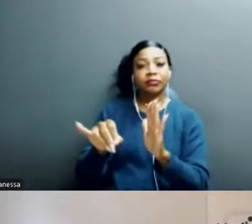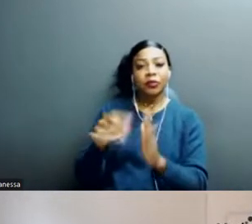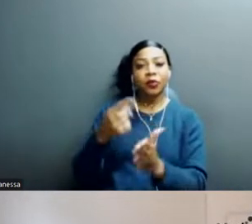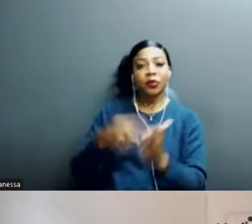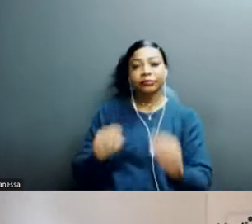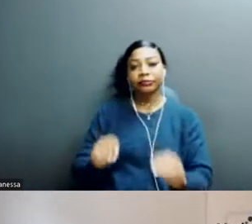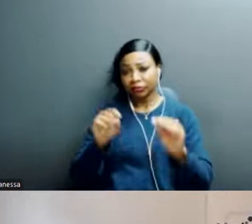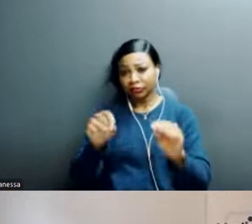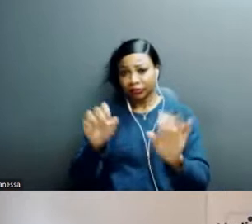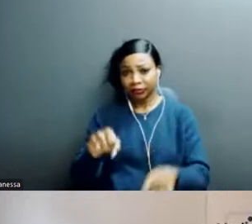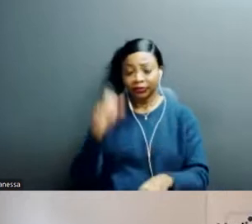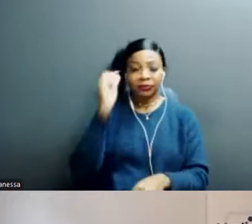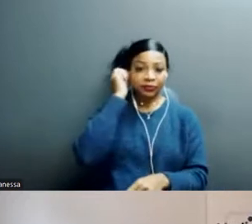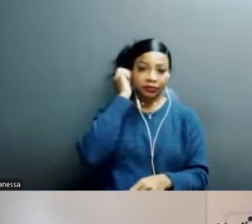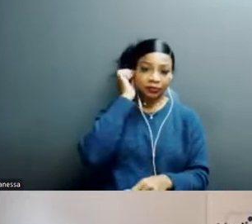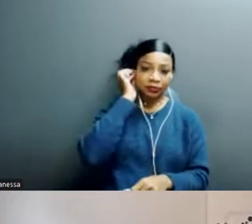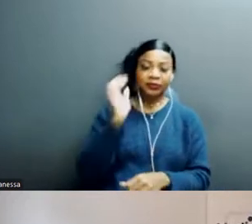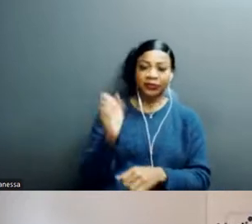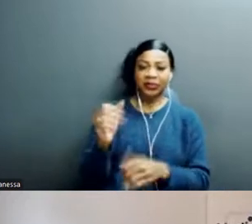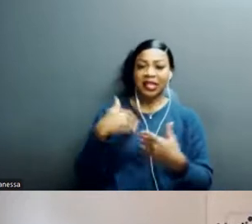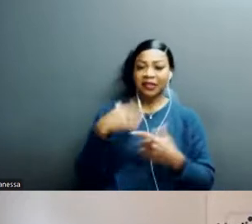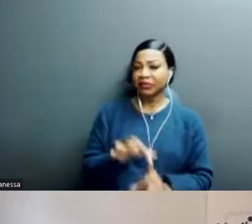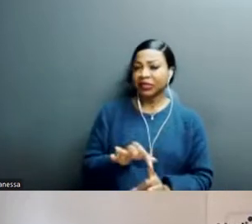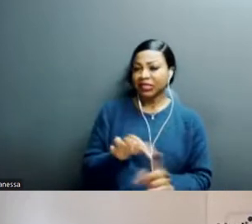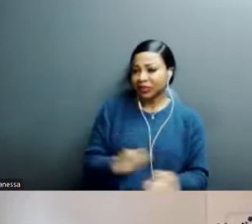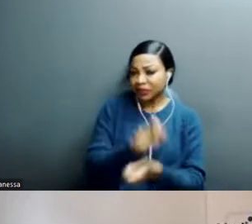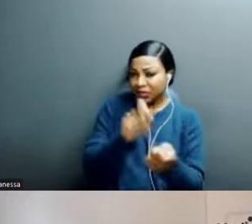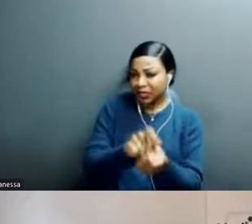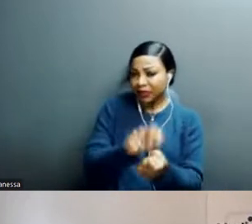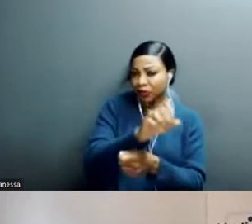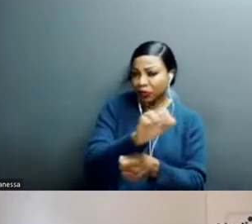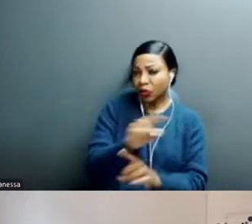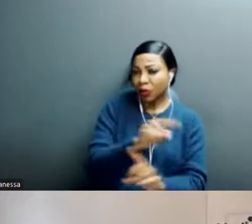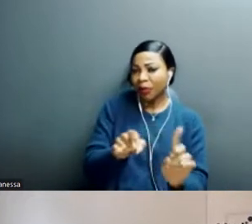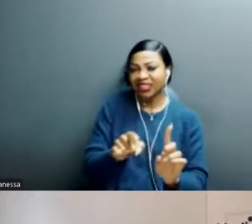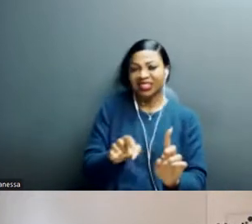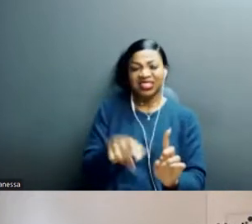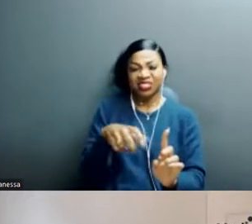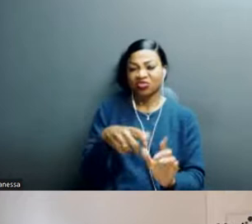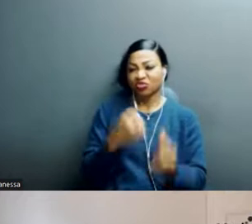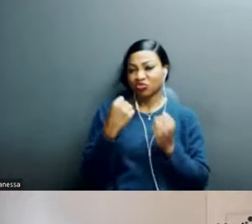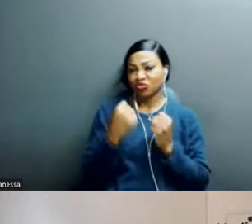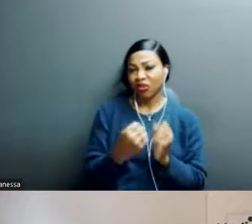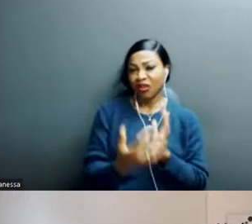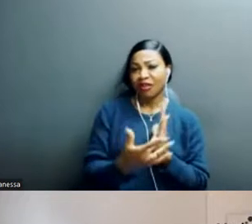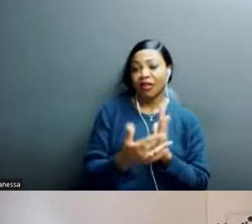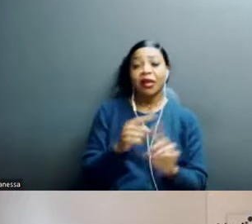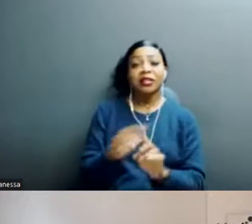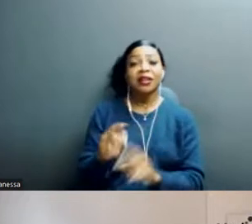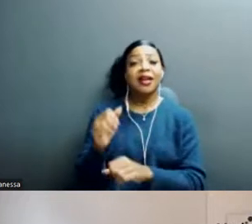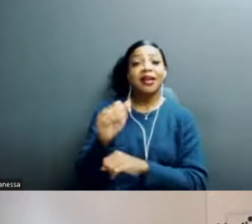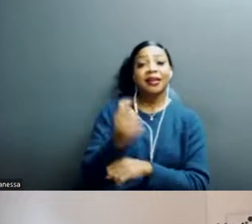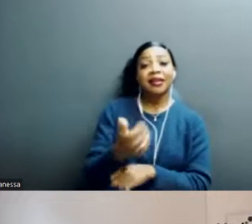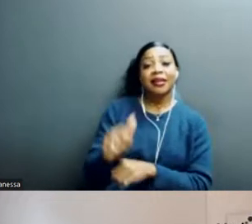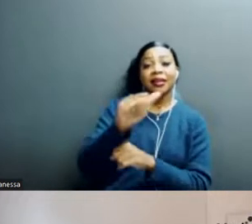Well, yes, they're very specific tools, but they're very technical. Just having a regular antivirus or an anti-malware solution